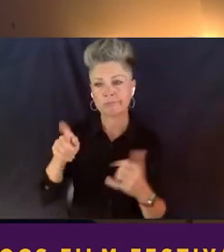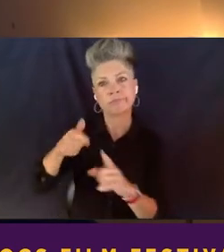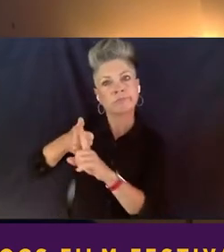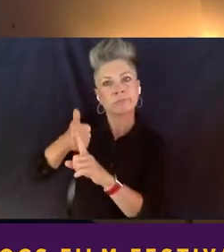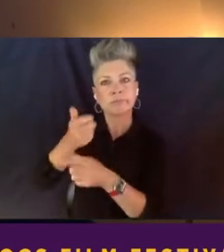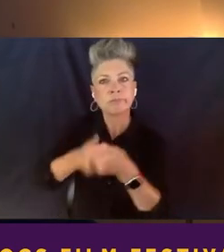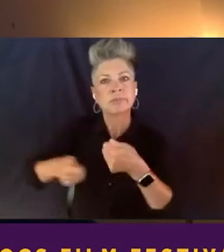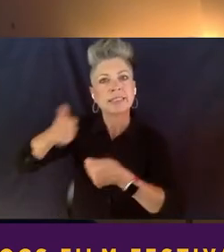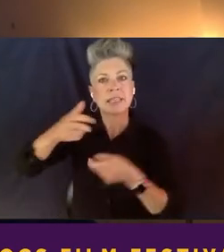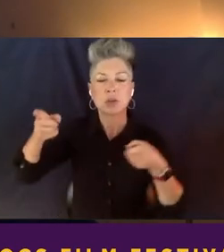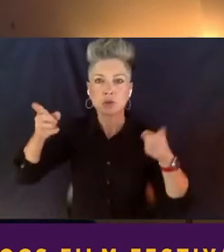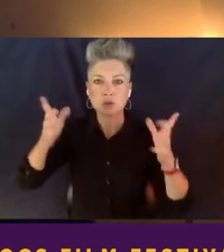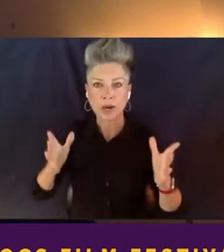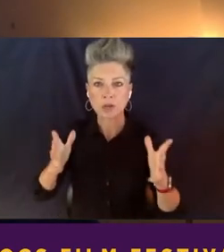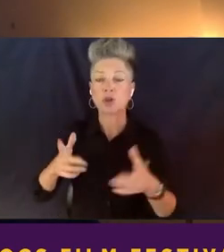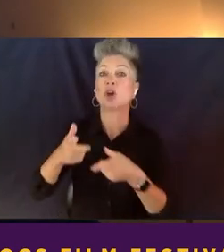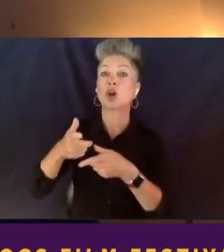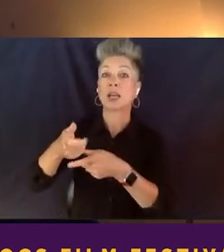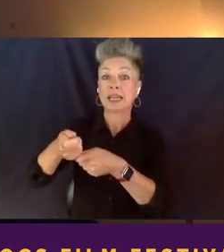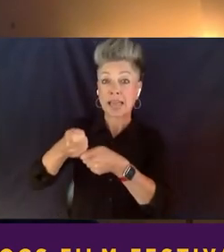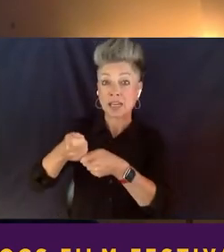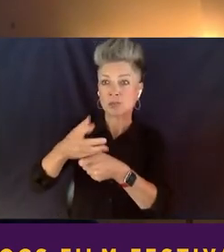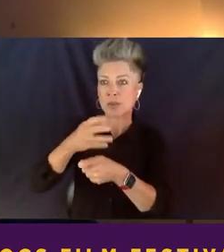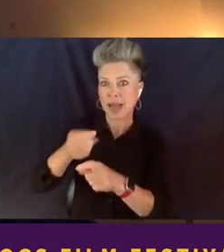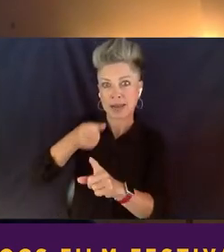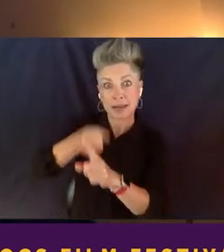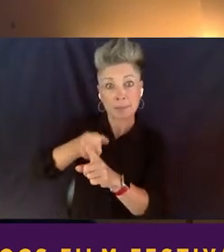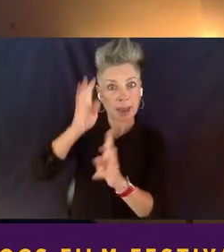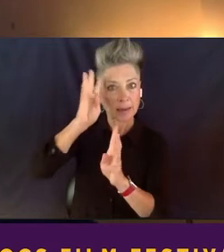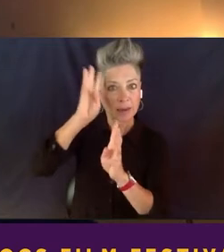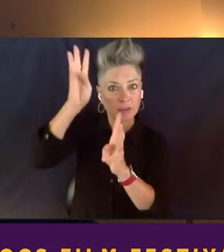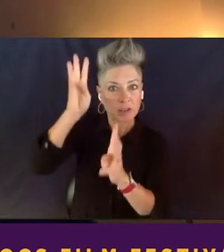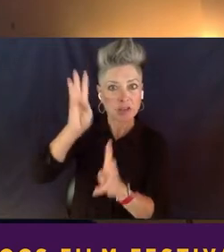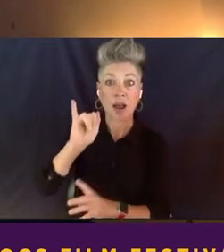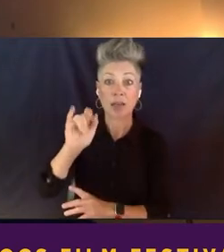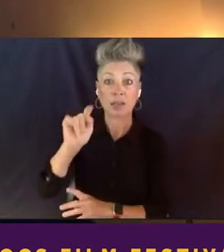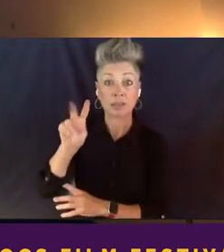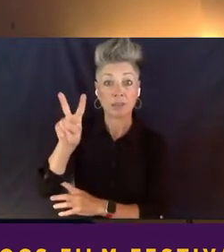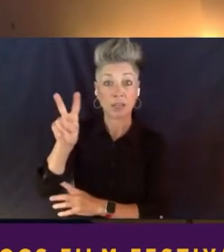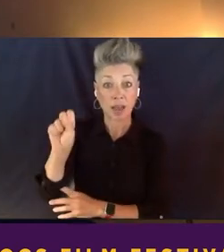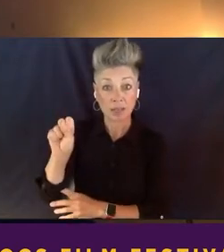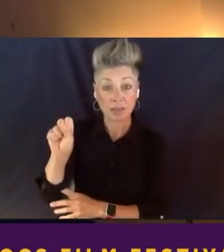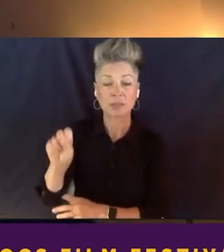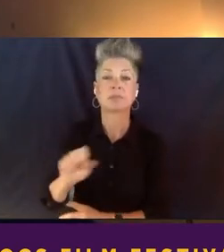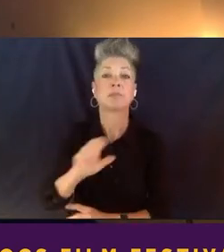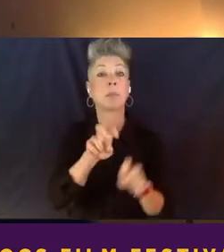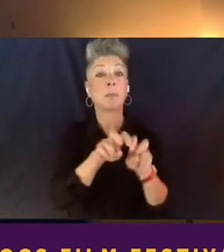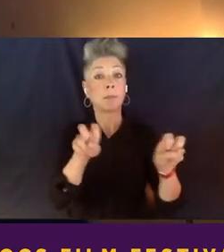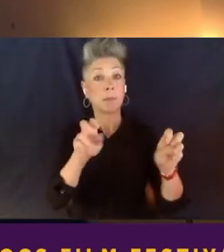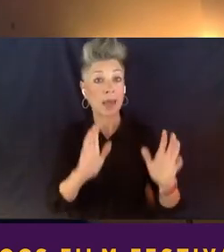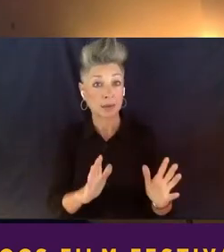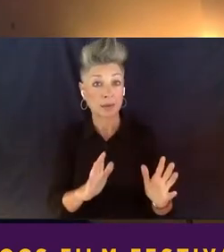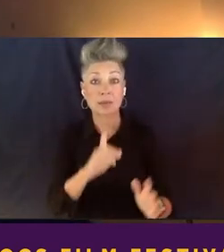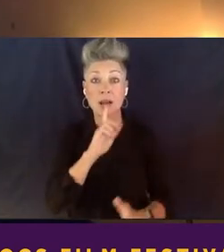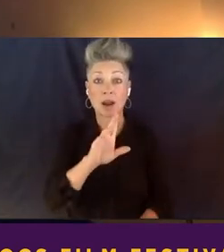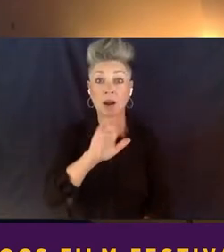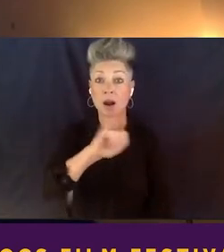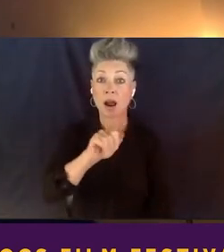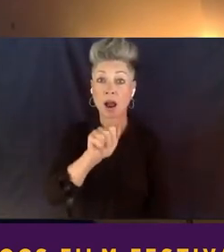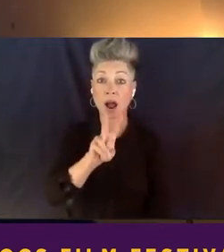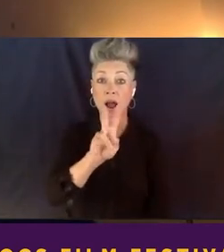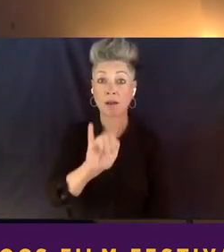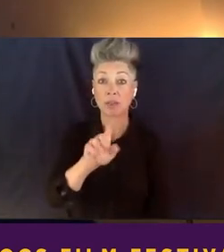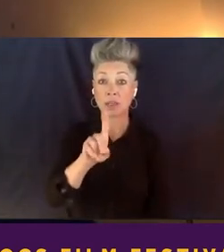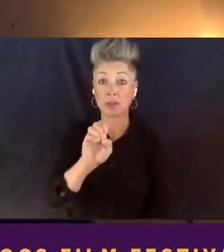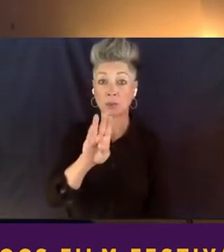Senior Director, Engagement and Impact Innovation at ITVS. Our panelists are Javi DeBruin,